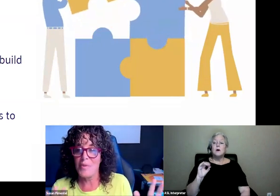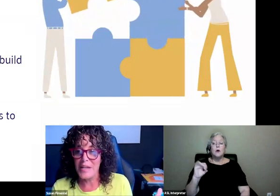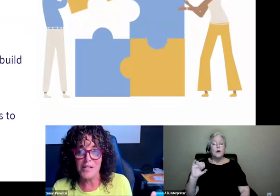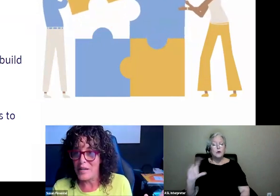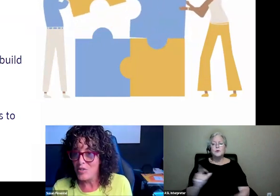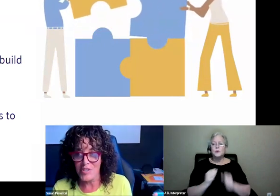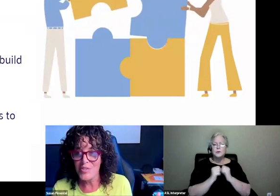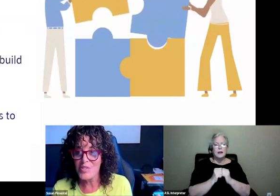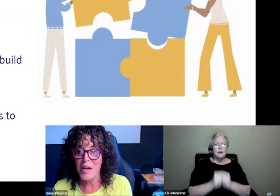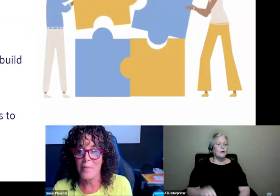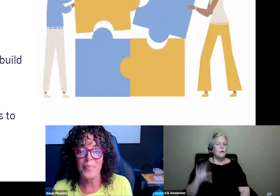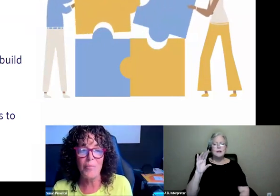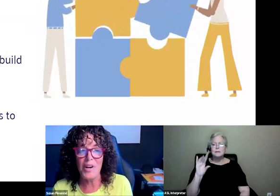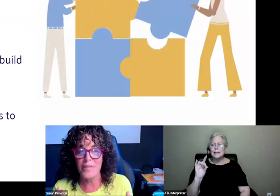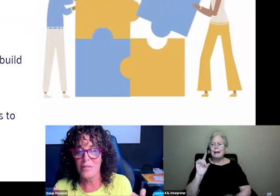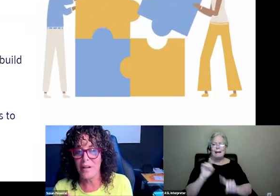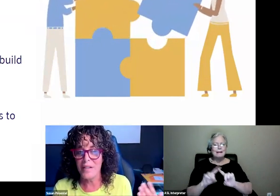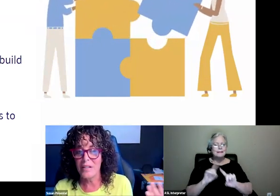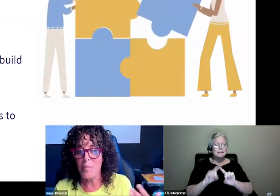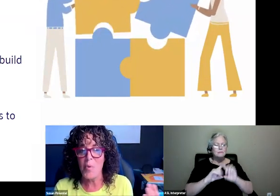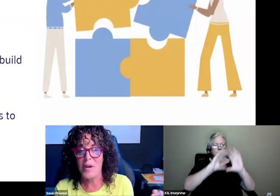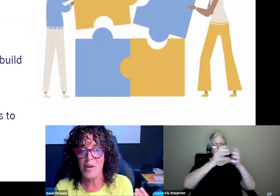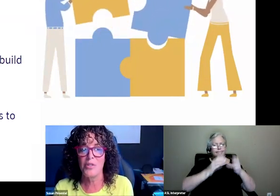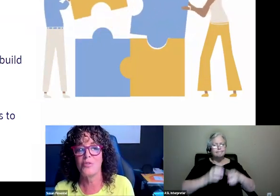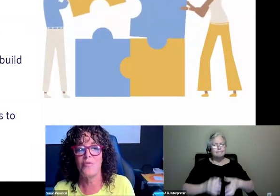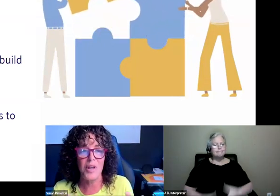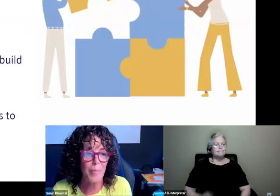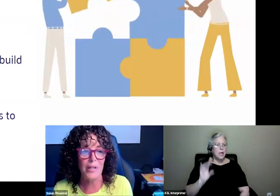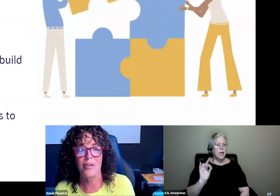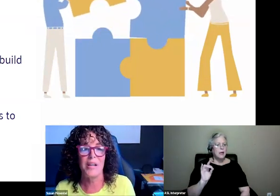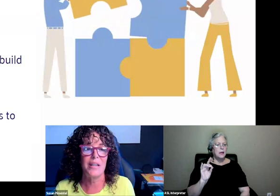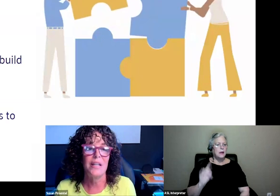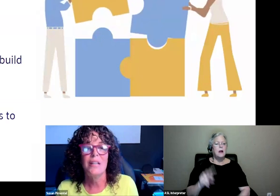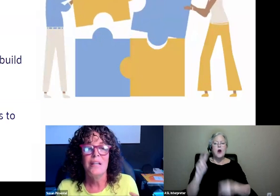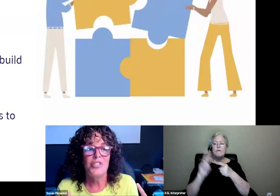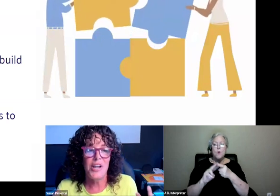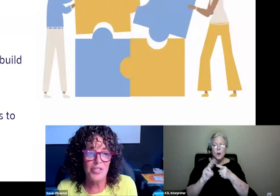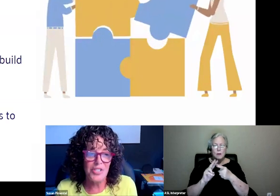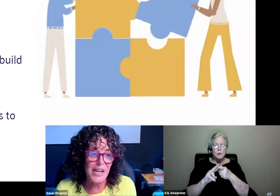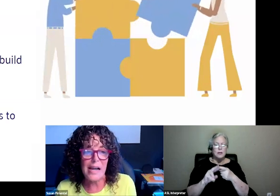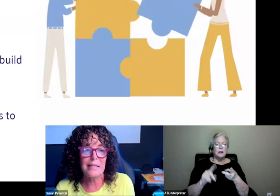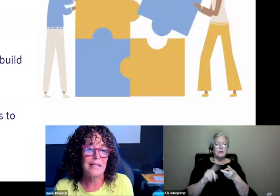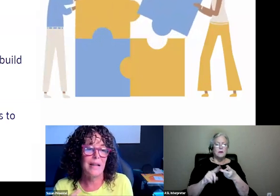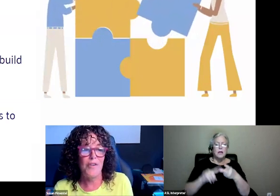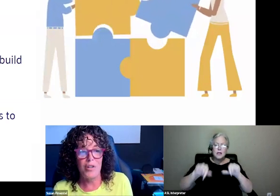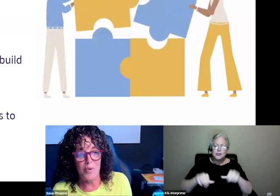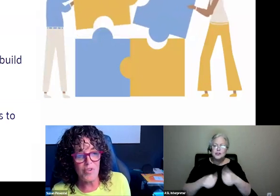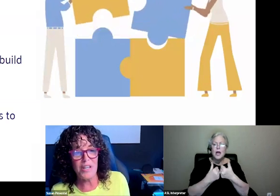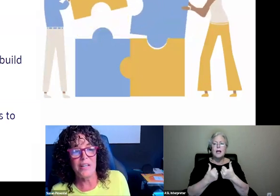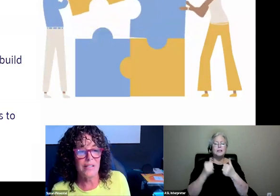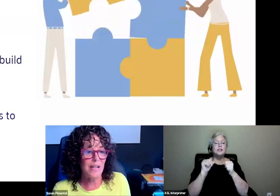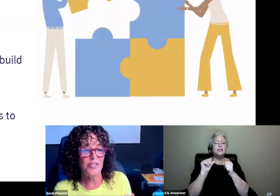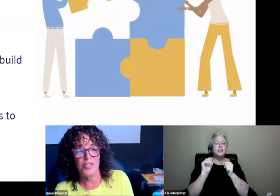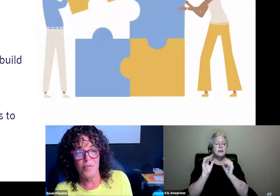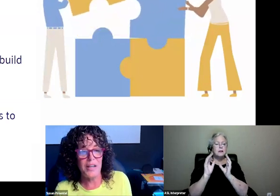of these. There's eight dimensions. And I think a couple of points I want to say there's vocabulary and challenging text and a volume of